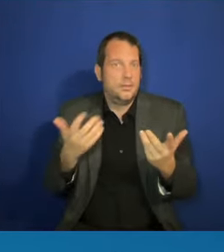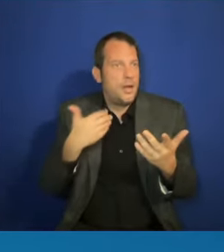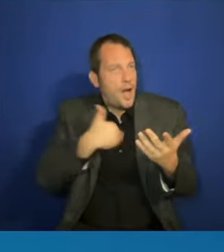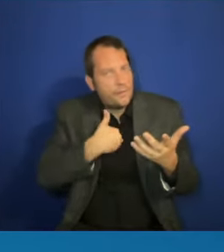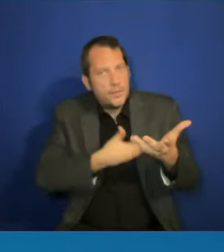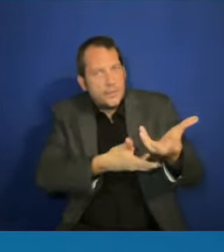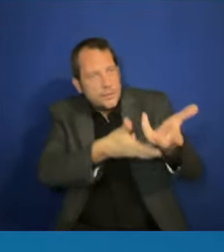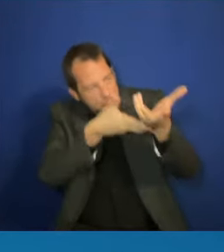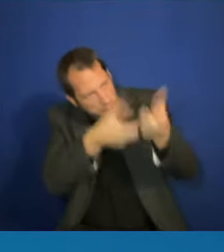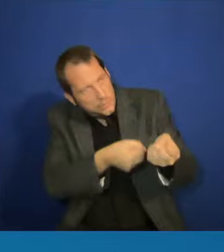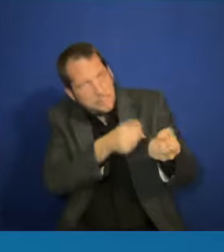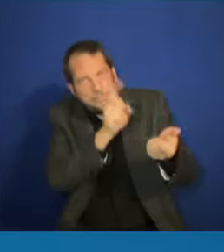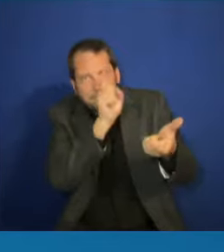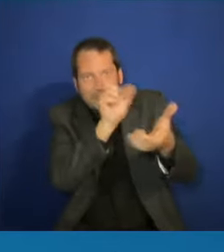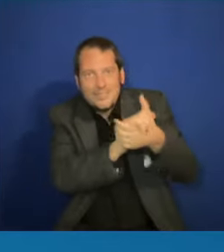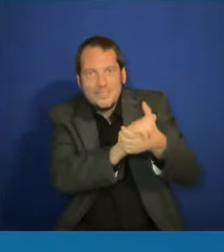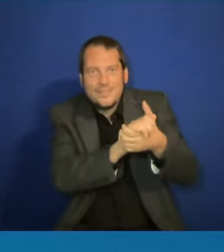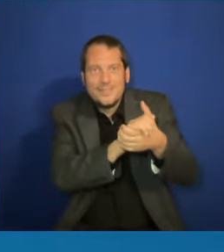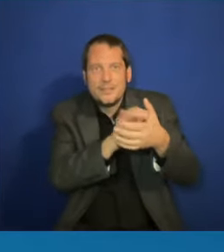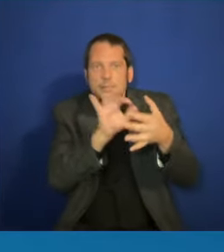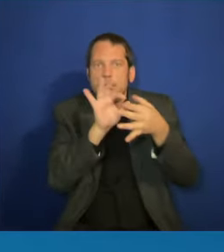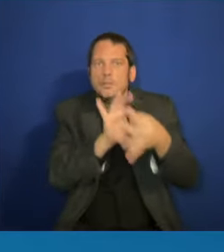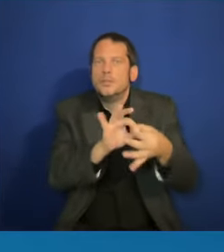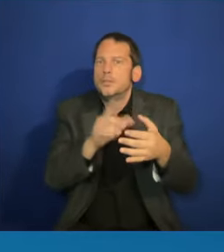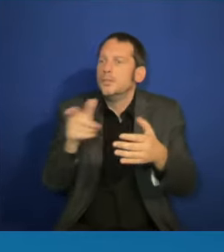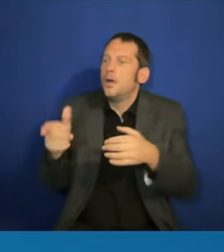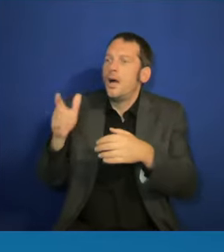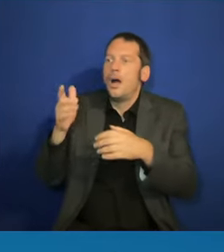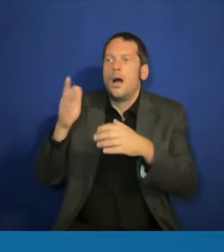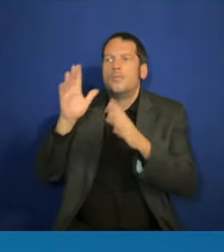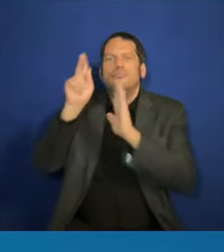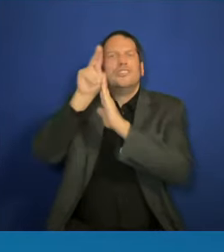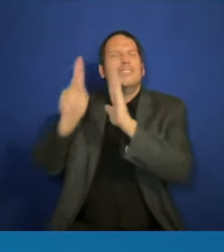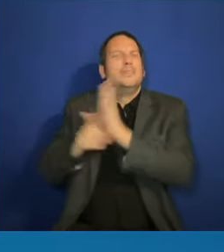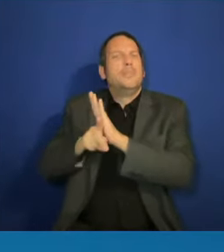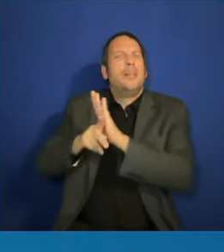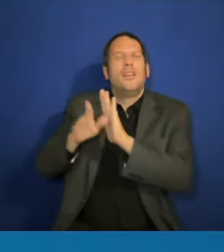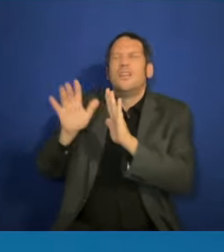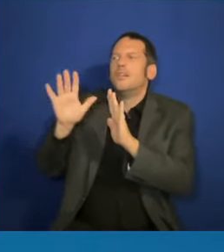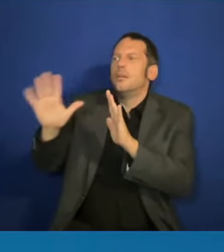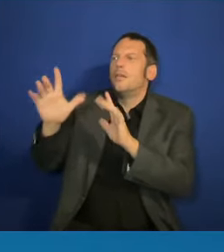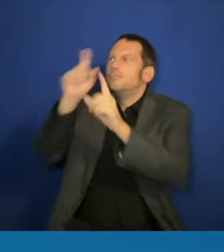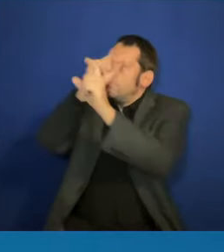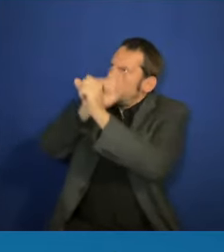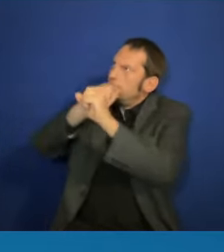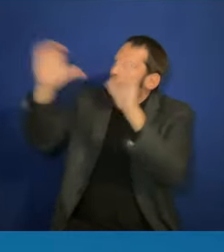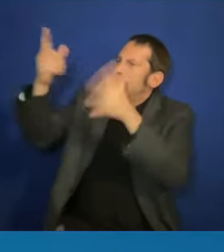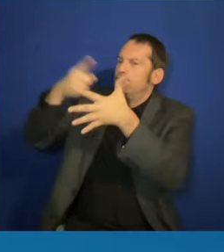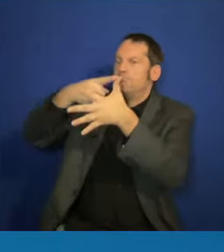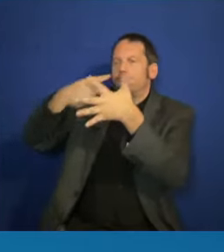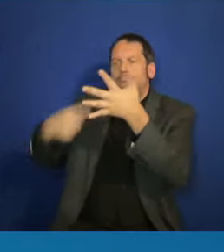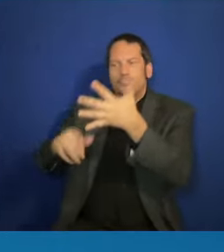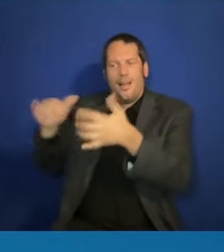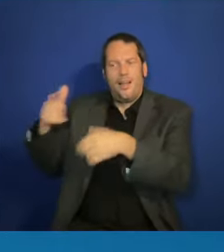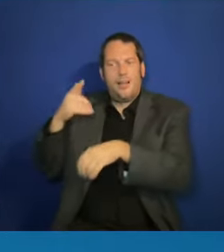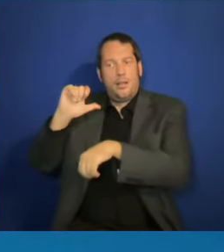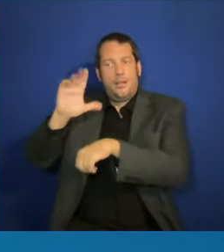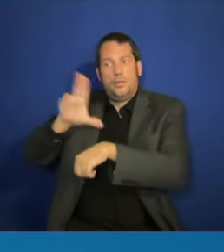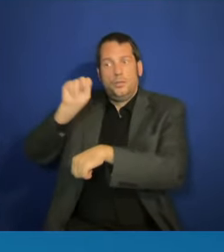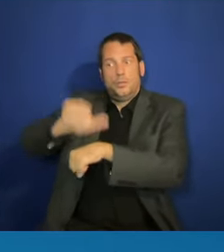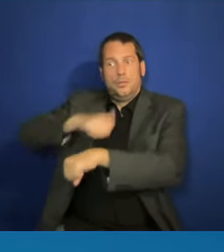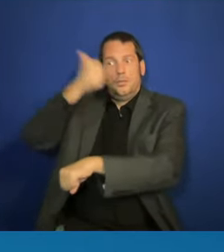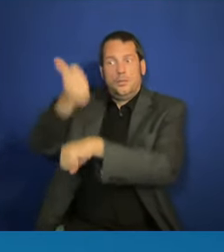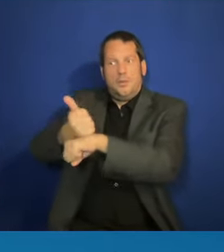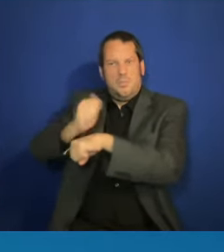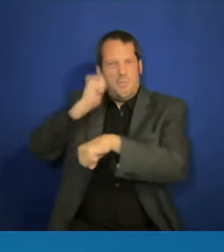founded. These are foundational principles that we will be a nation that values freedom